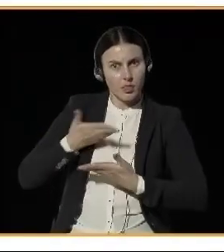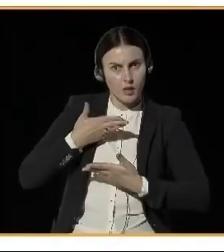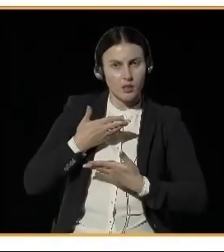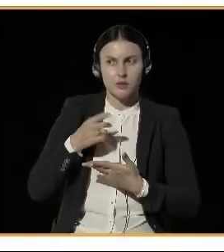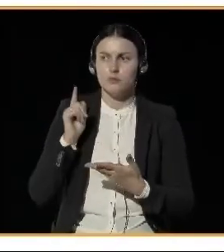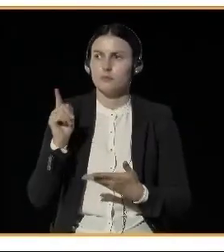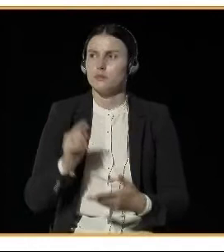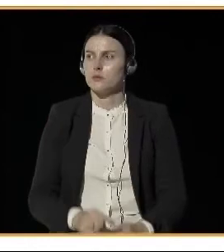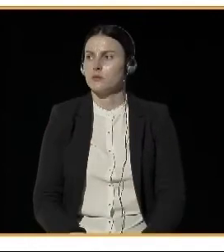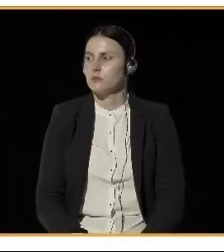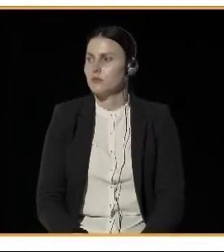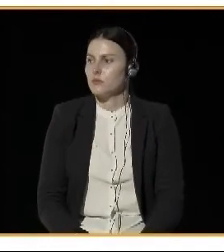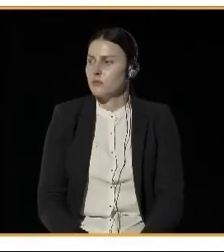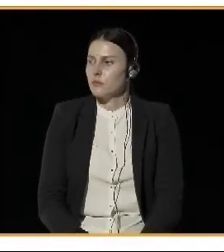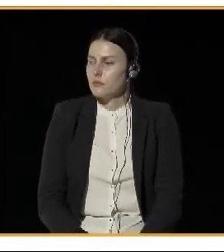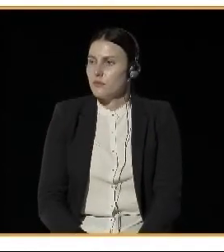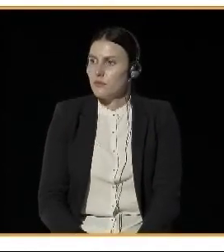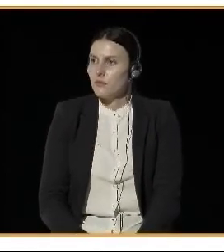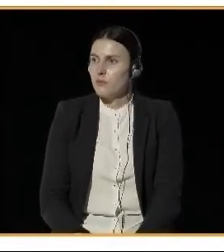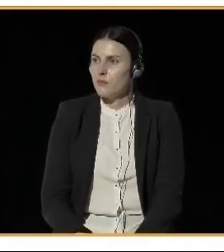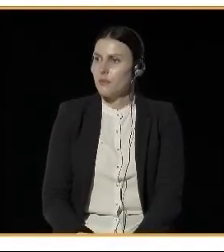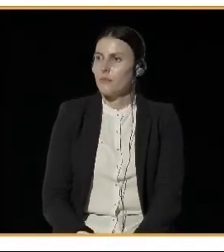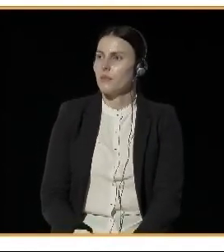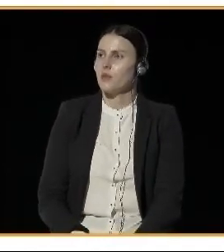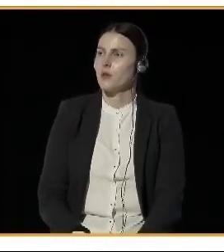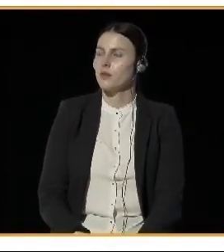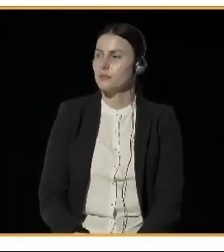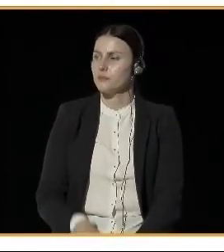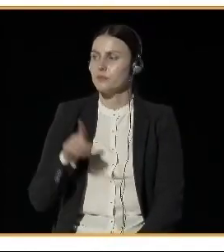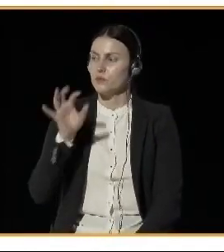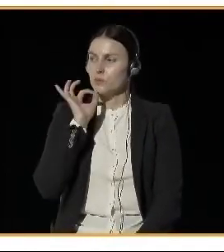question is actually to Svava. Could you answer, please?